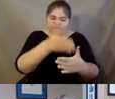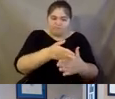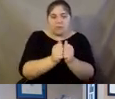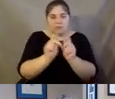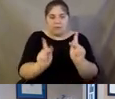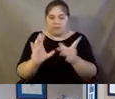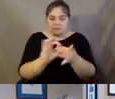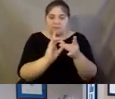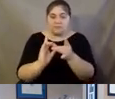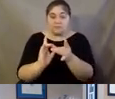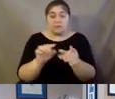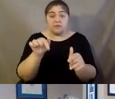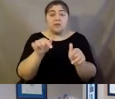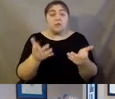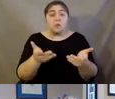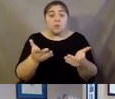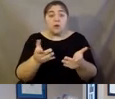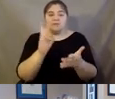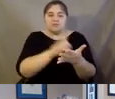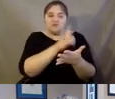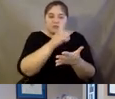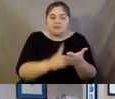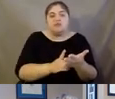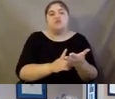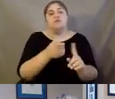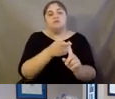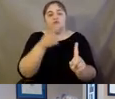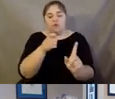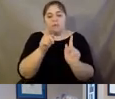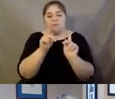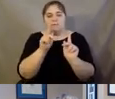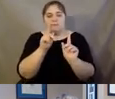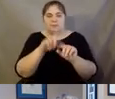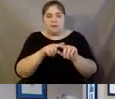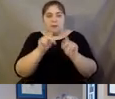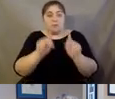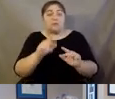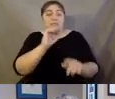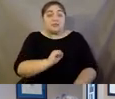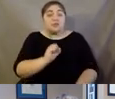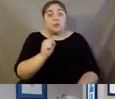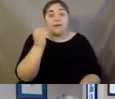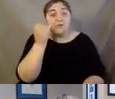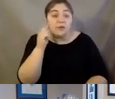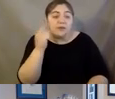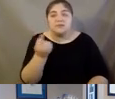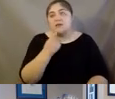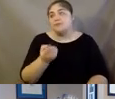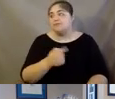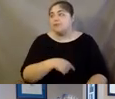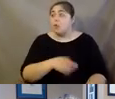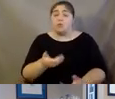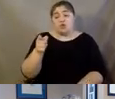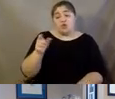ageism is a stereotyping or discrimination based on a person's age. So when you hear people say things like you're too old to do that,